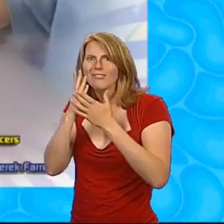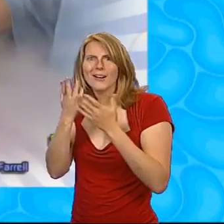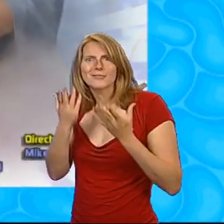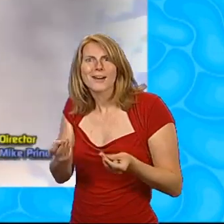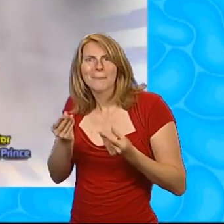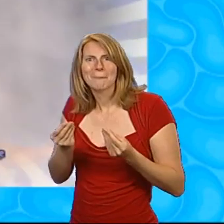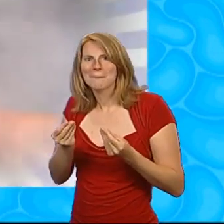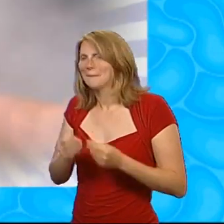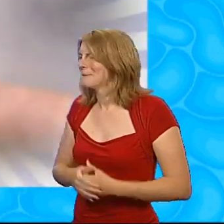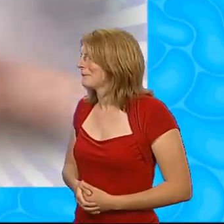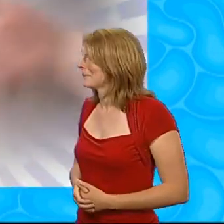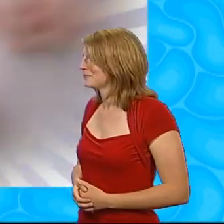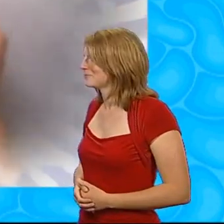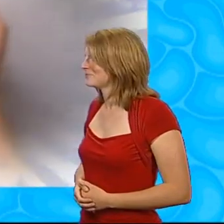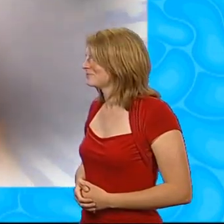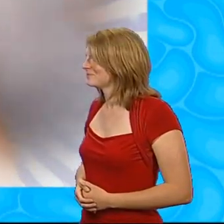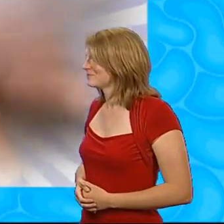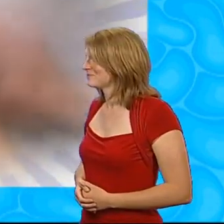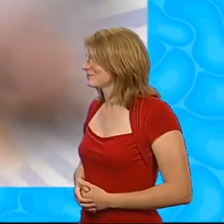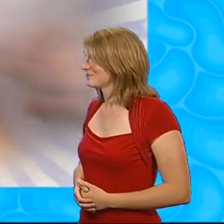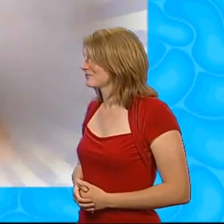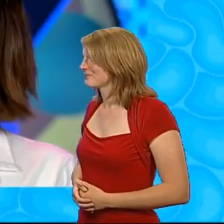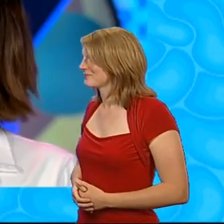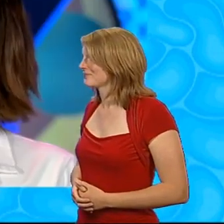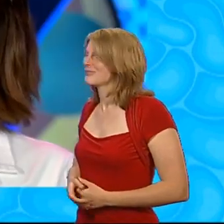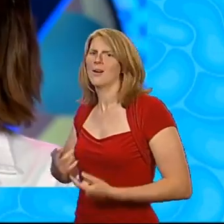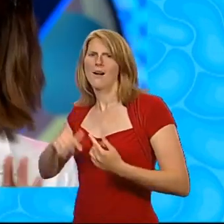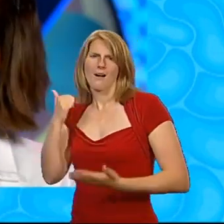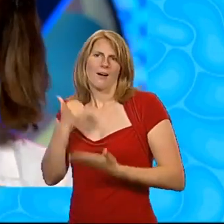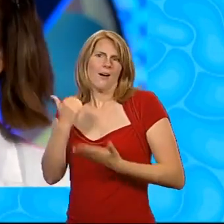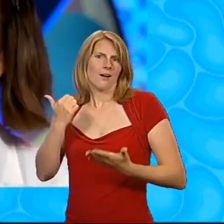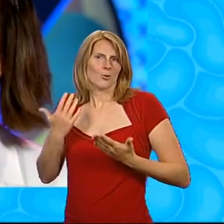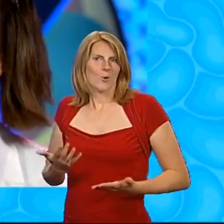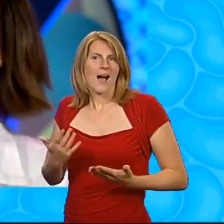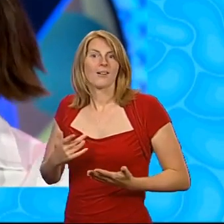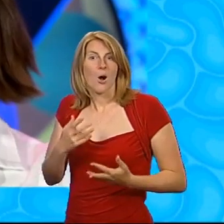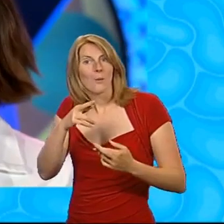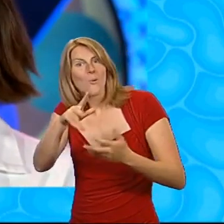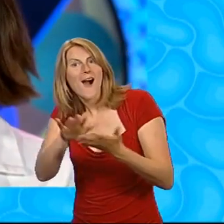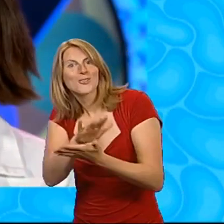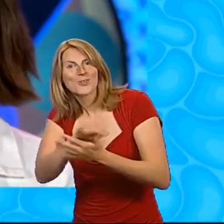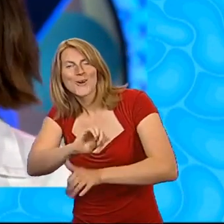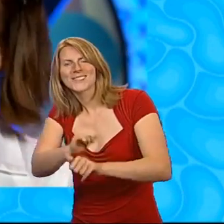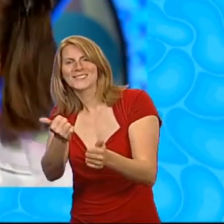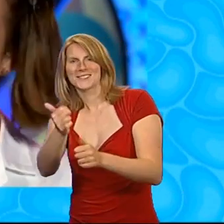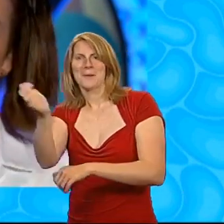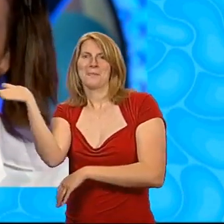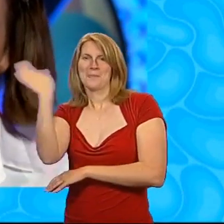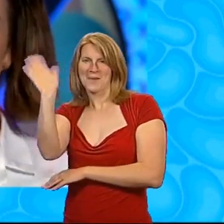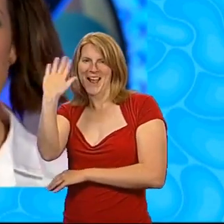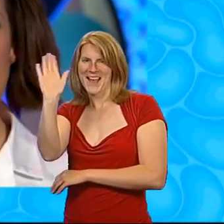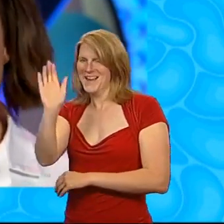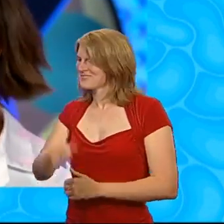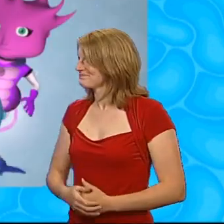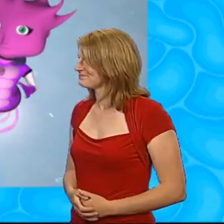was, well, very damp actually. Well, we've had a sensational time today. I hope you've enjoyed it too. See you again